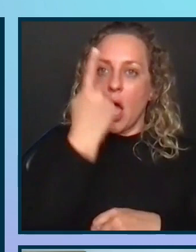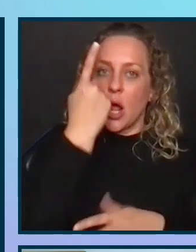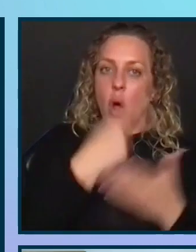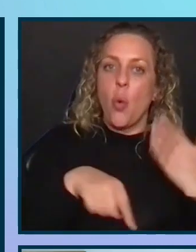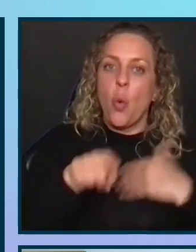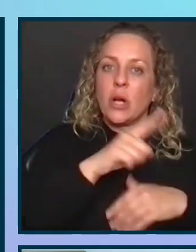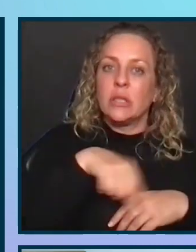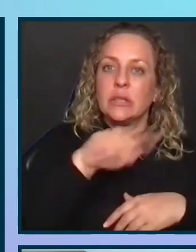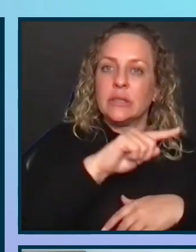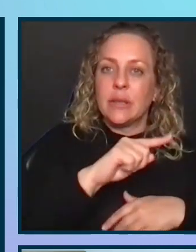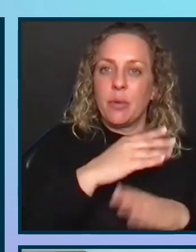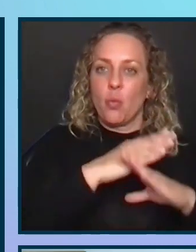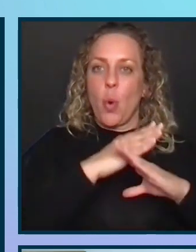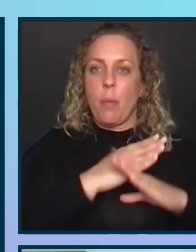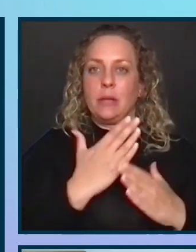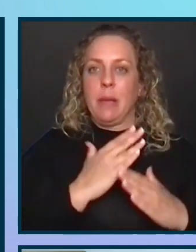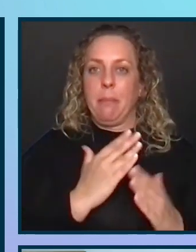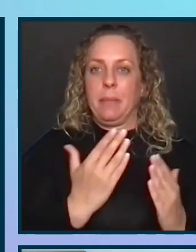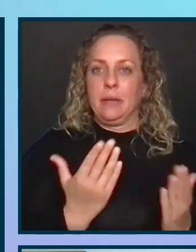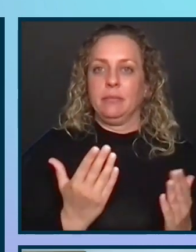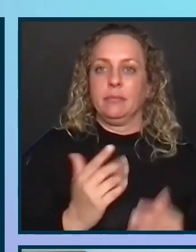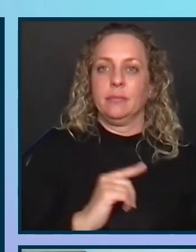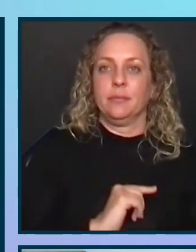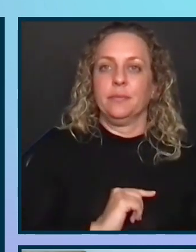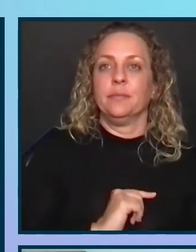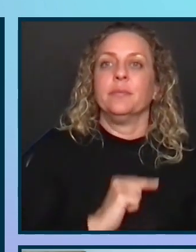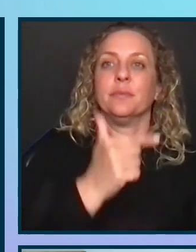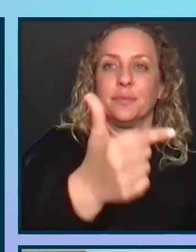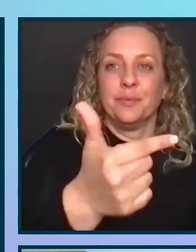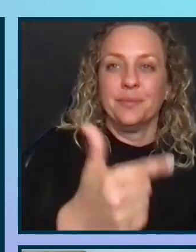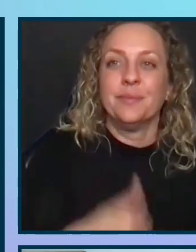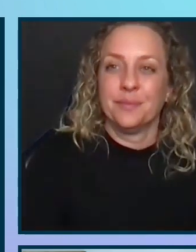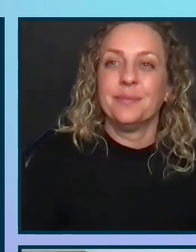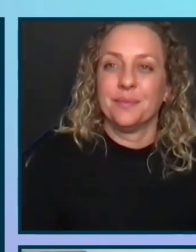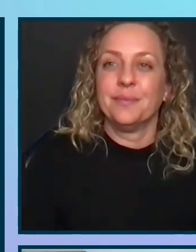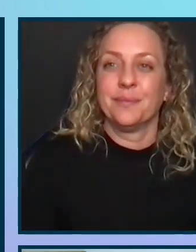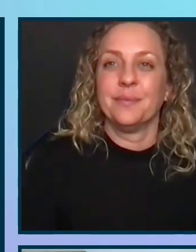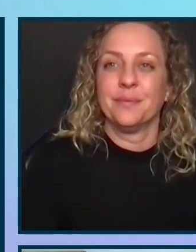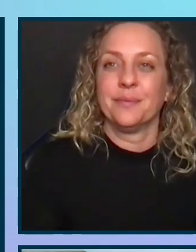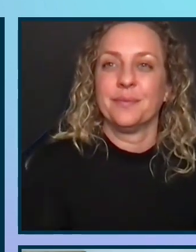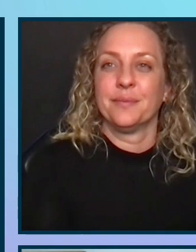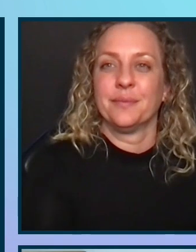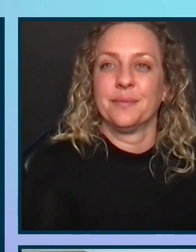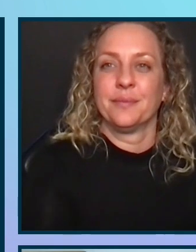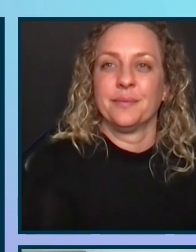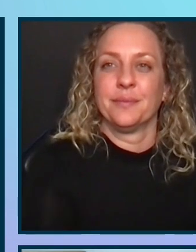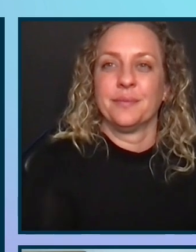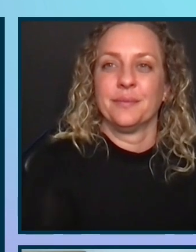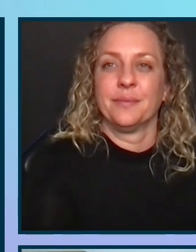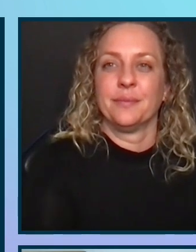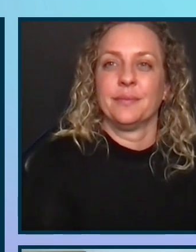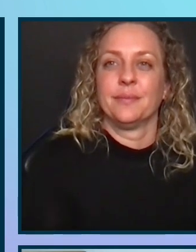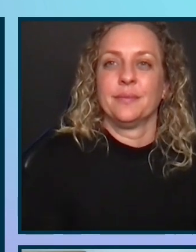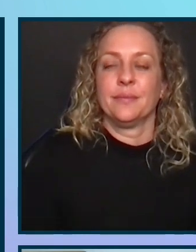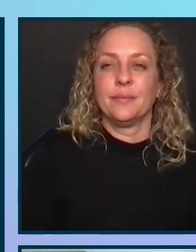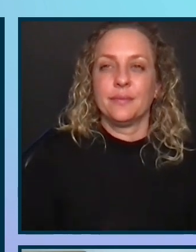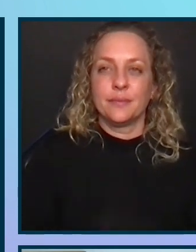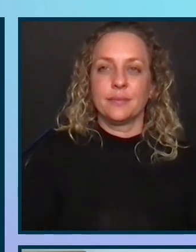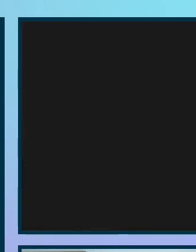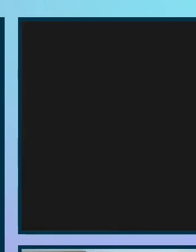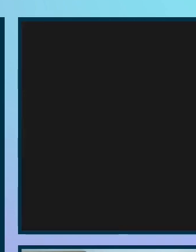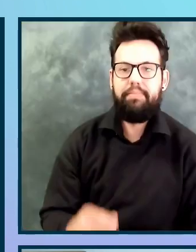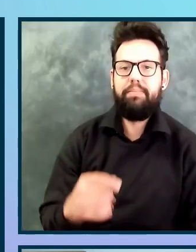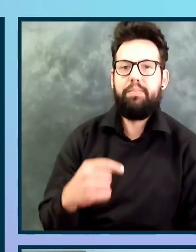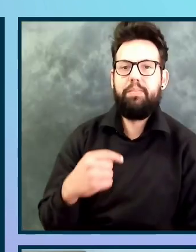what some of the roadblocks might be. So for example, let's use an example. We don't know what the cost to the